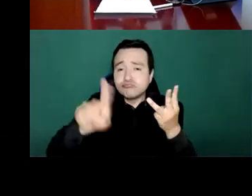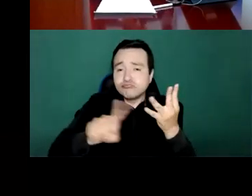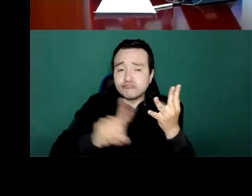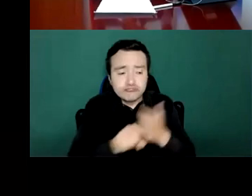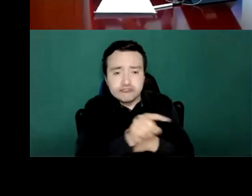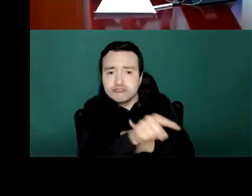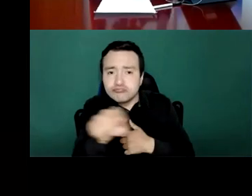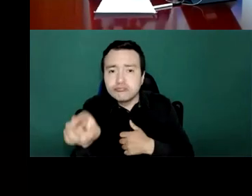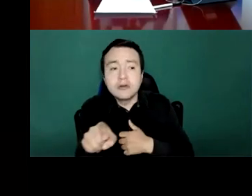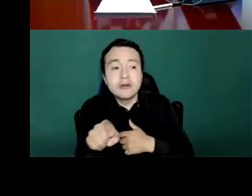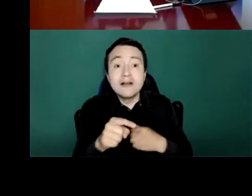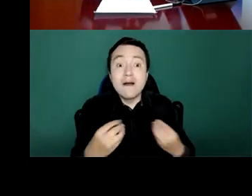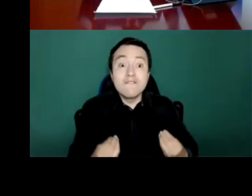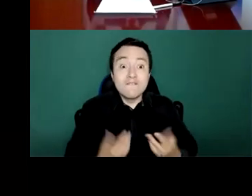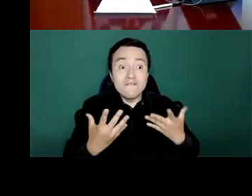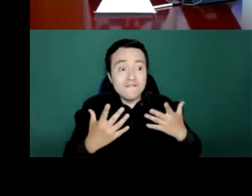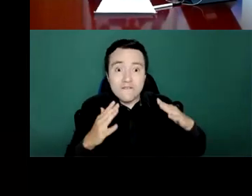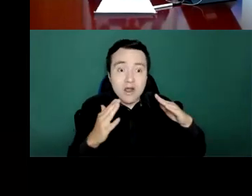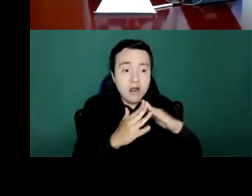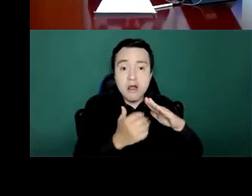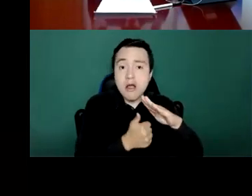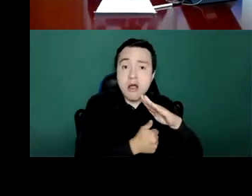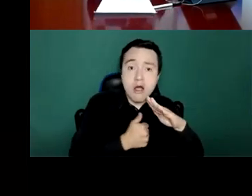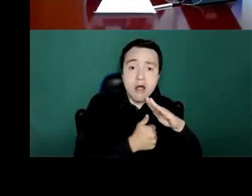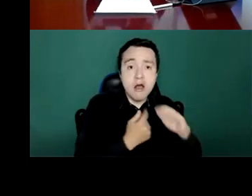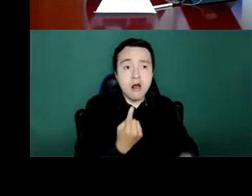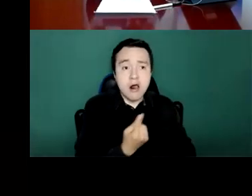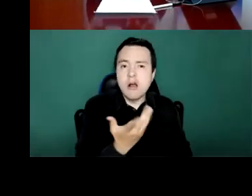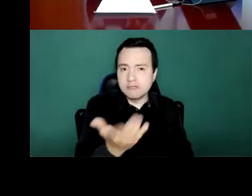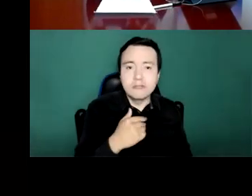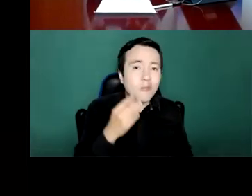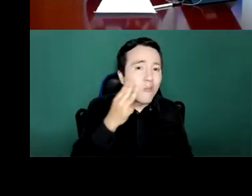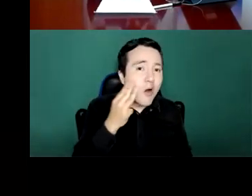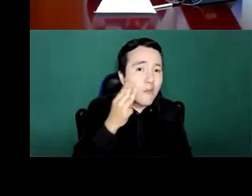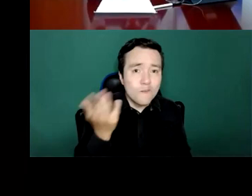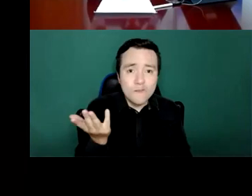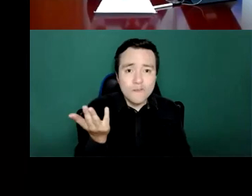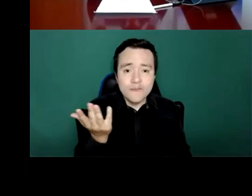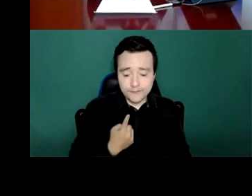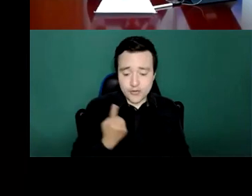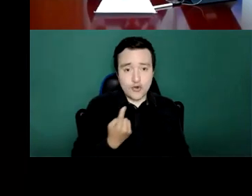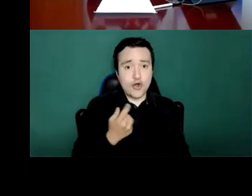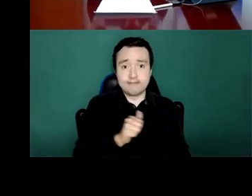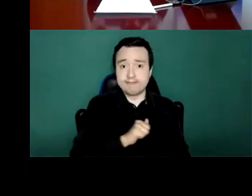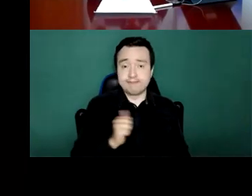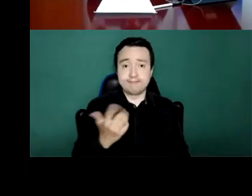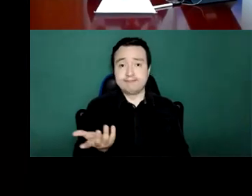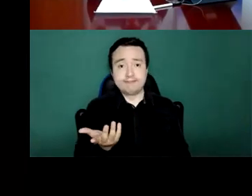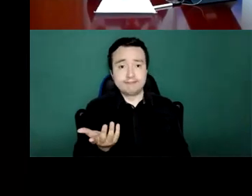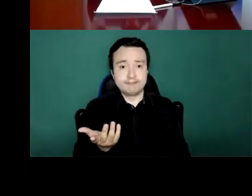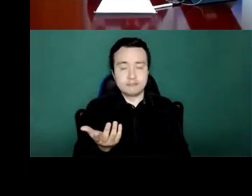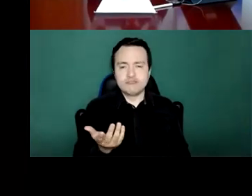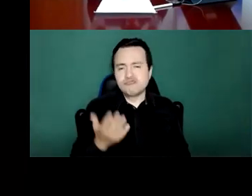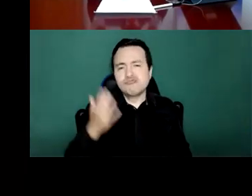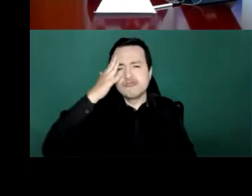who is at the bottom of Maslow's hierarchy is struggling to make two ends meet. Their needs